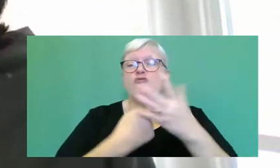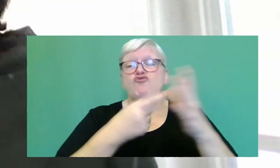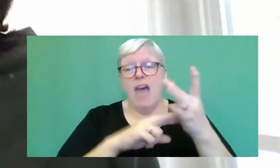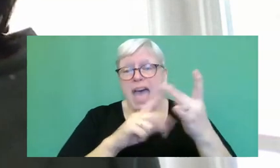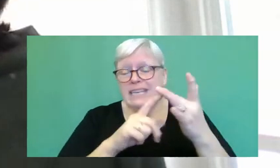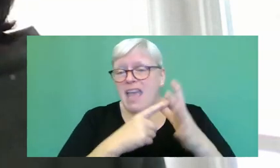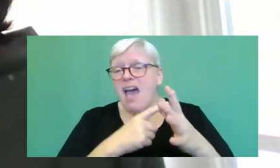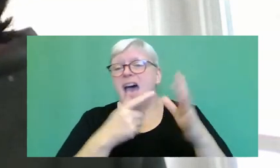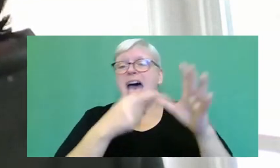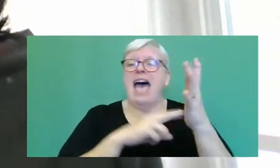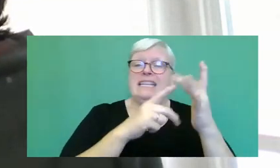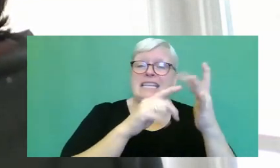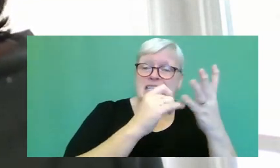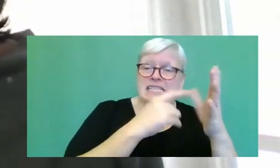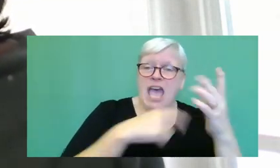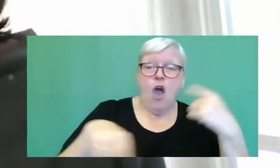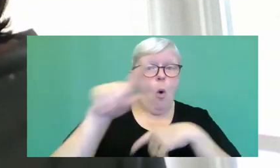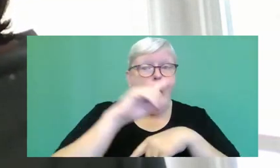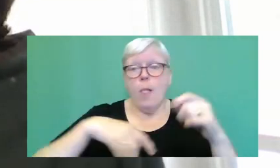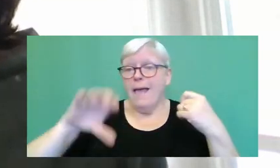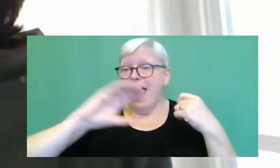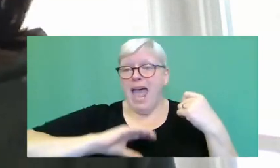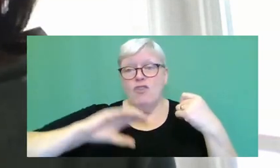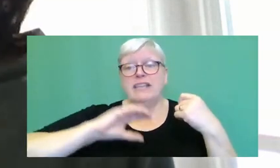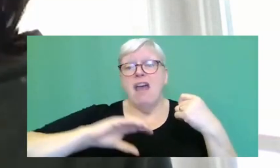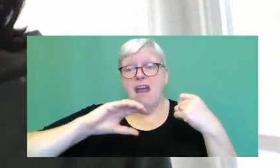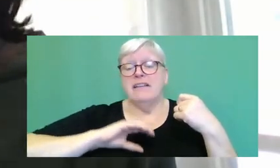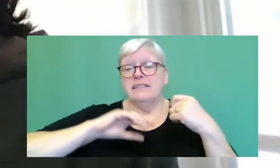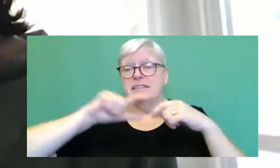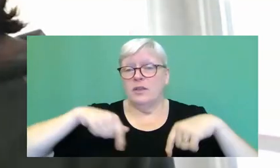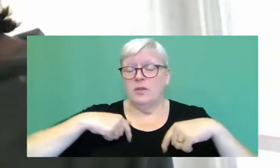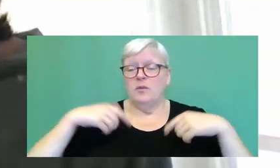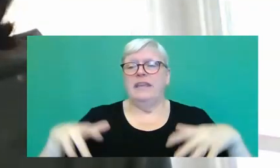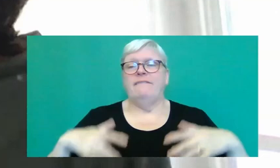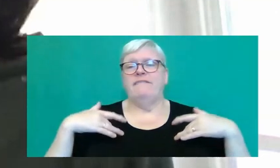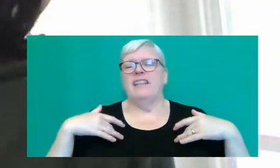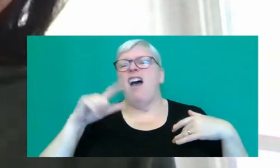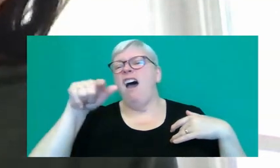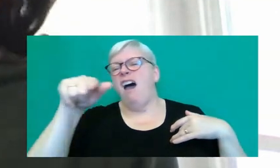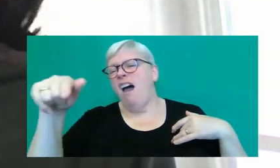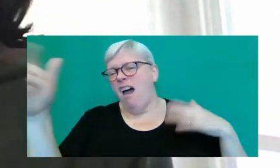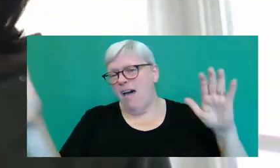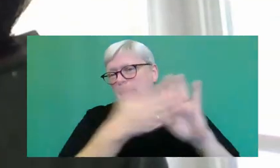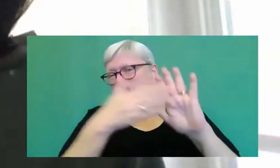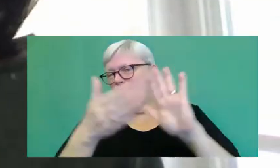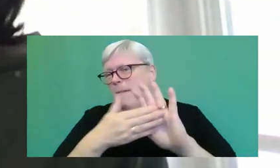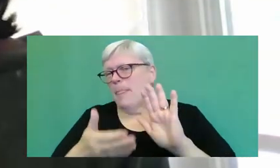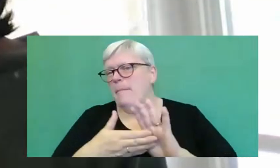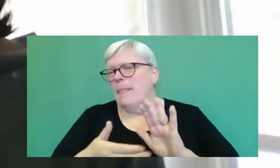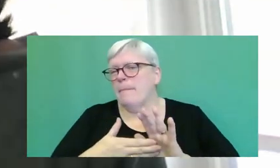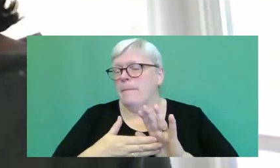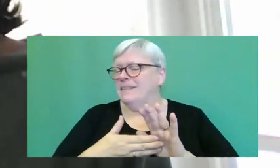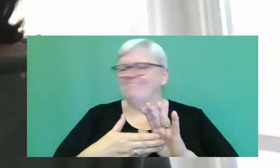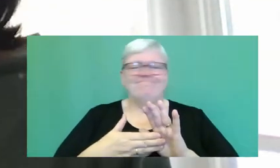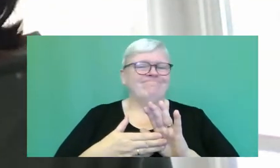actually, all of the characters. You know, we tend to put labels, oh, Rania's this and Harriet's that. Well,